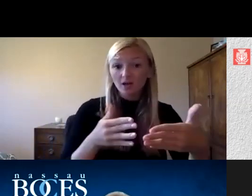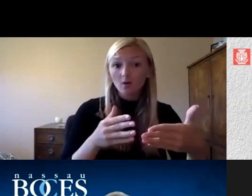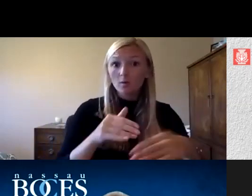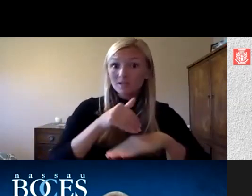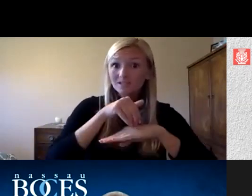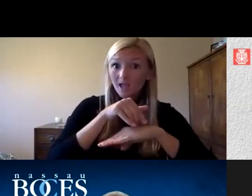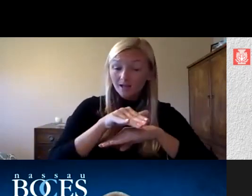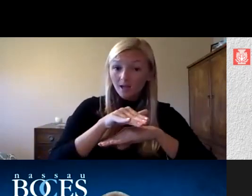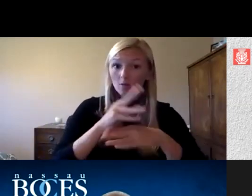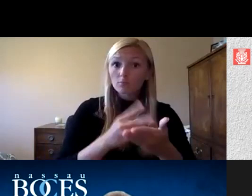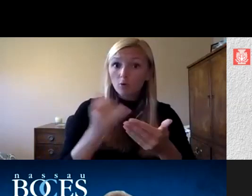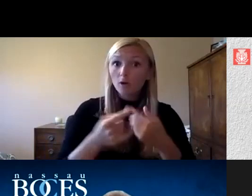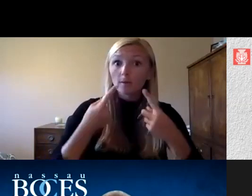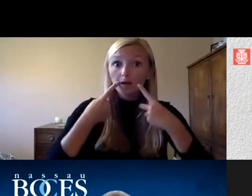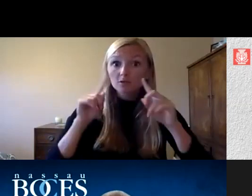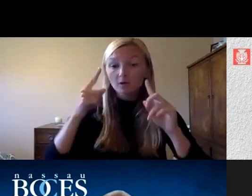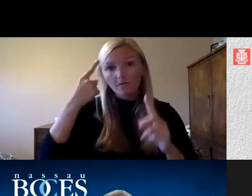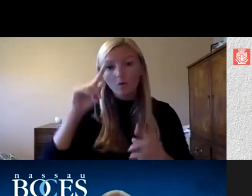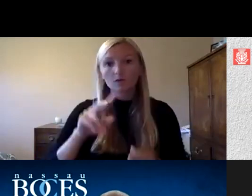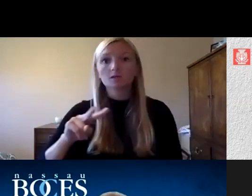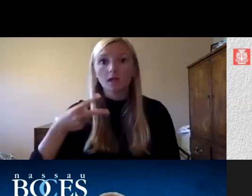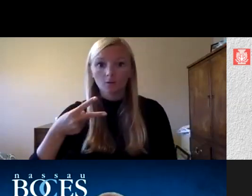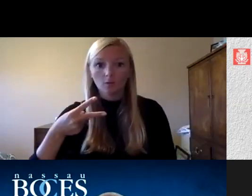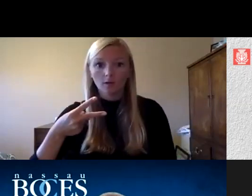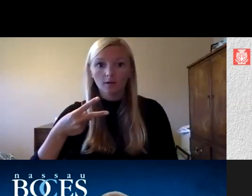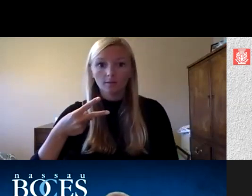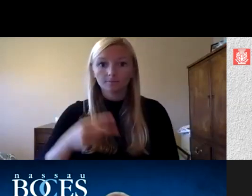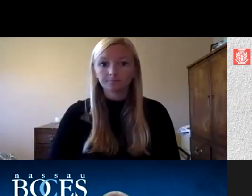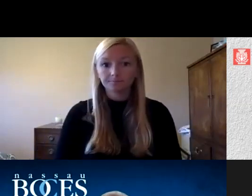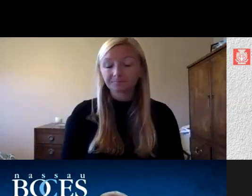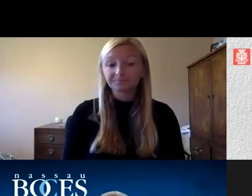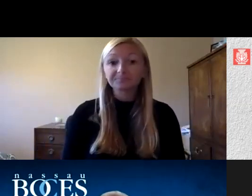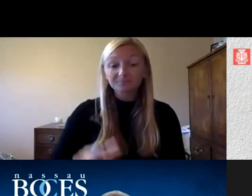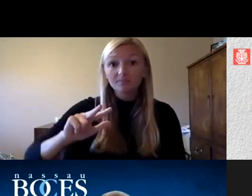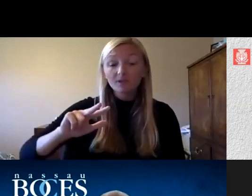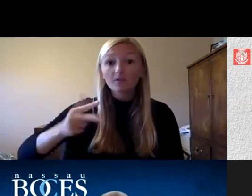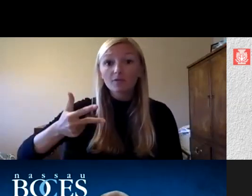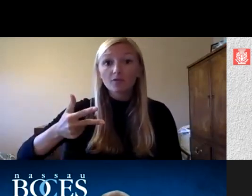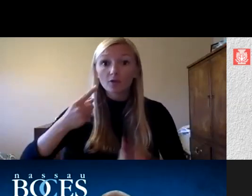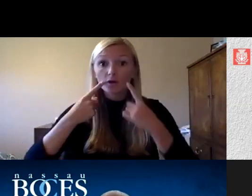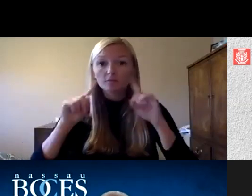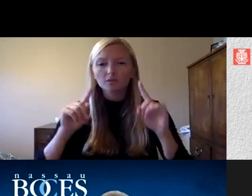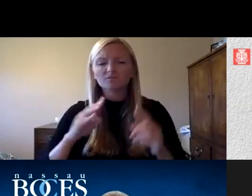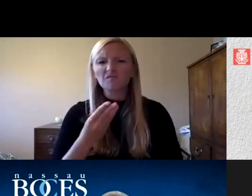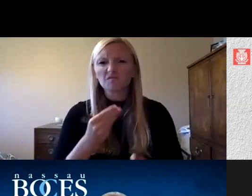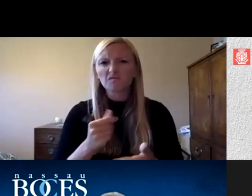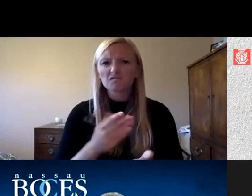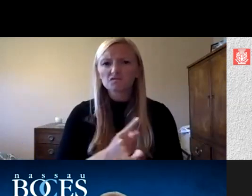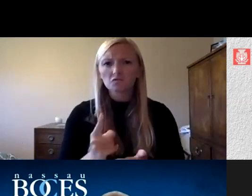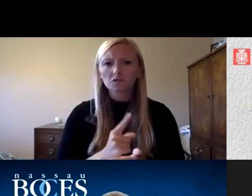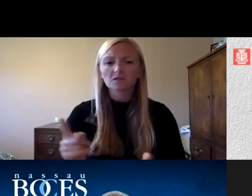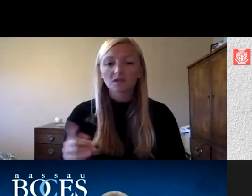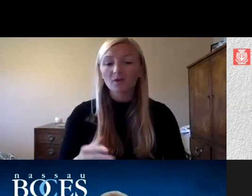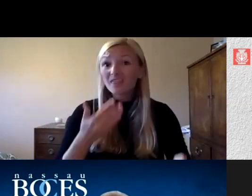out a program announcement for the second webinar before the end of this week the third announcement will follow up in a couple of weeks so